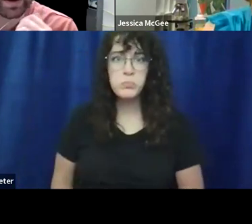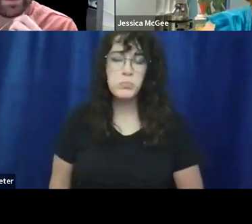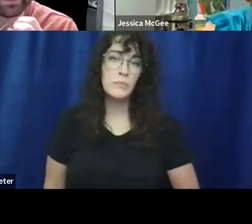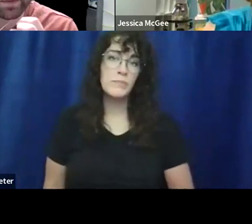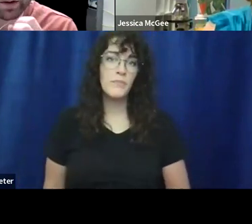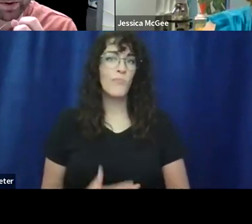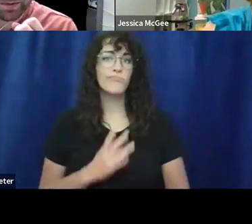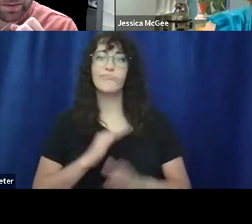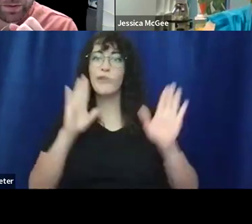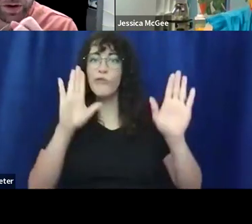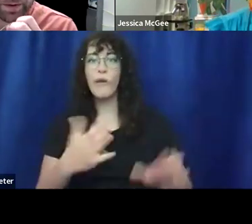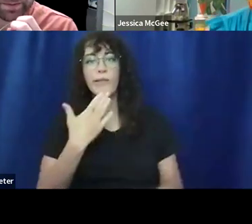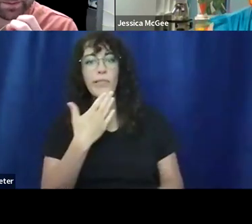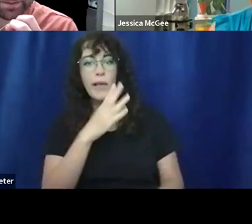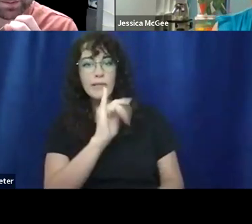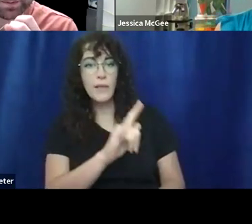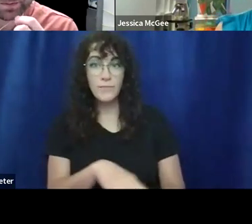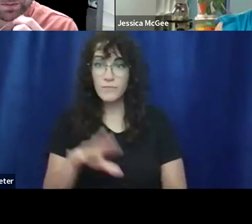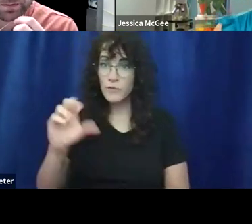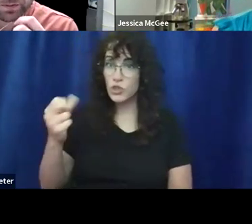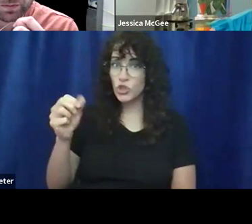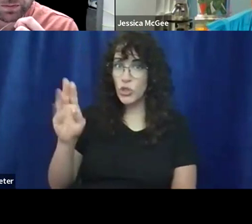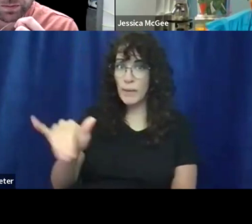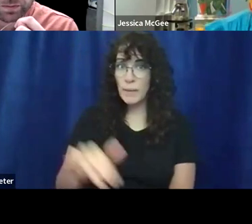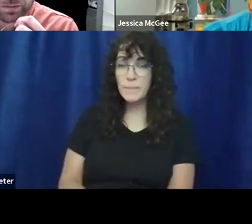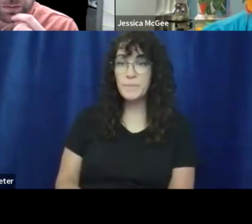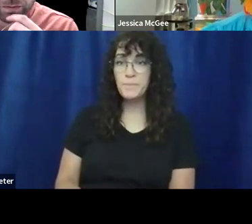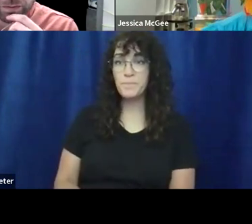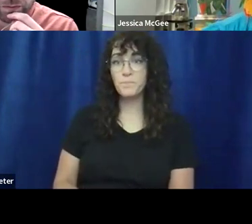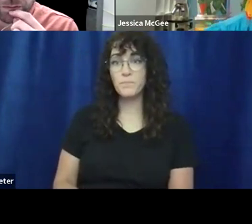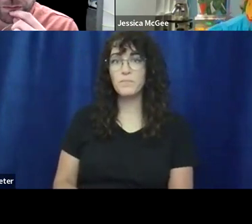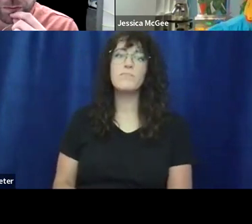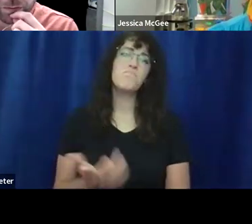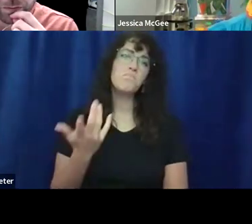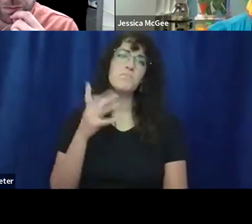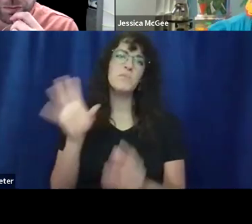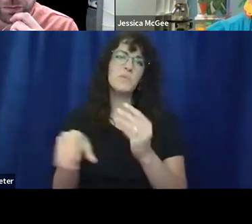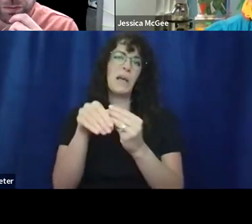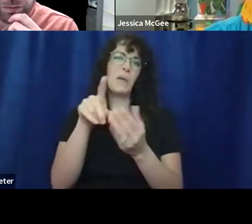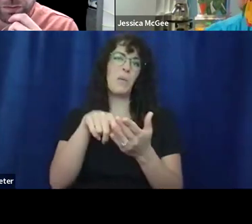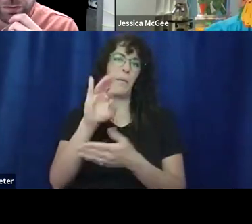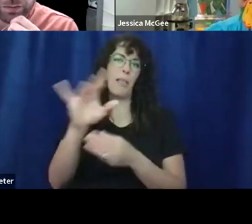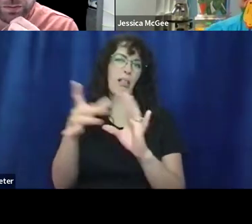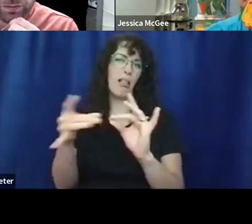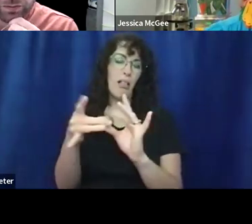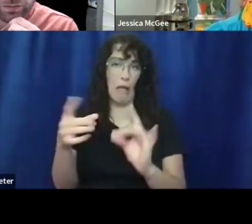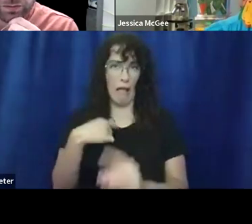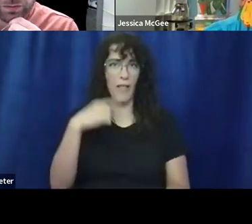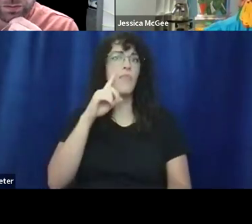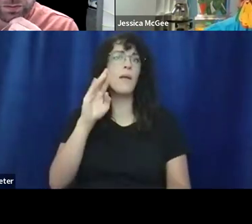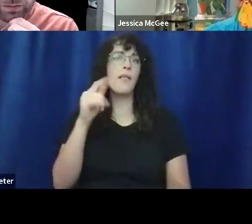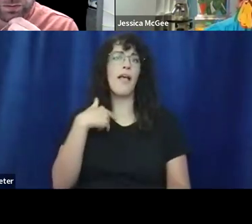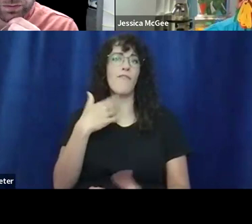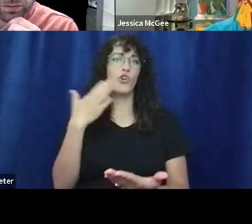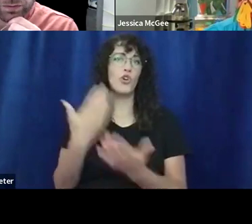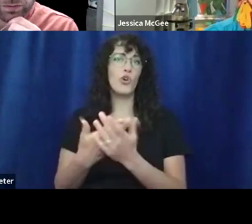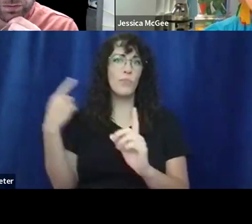That's great. Thanks, Bill. Shami? Um, just to piggyback off what Bill said, I think Bill brought up a really good